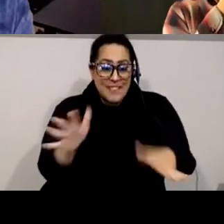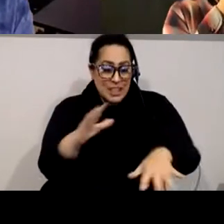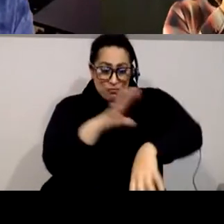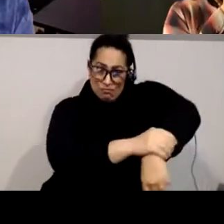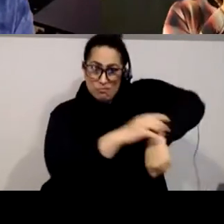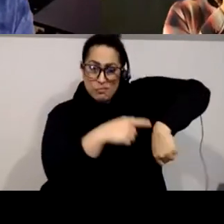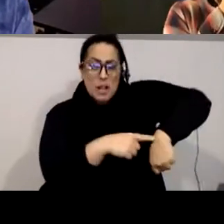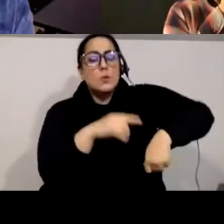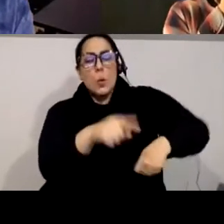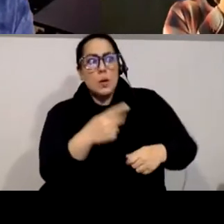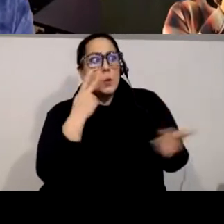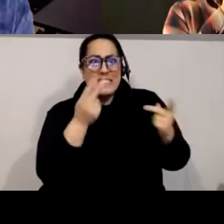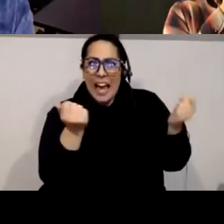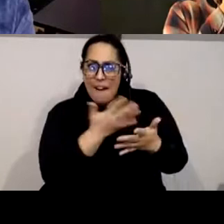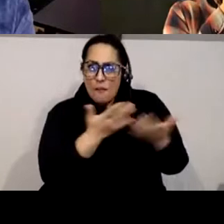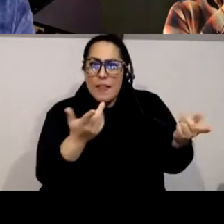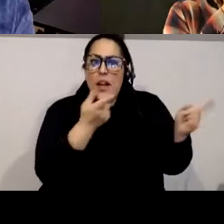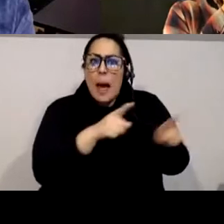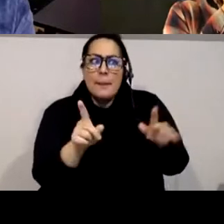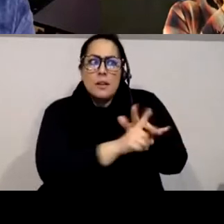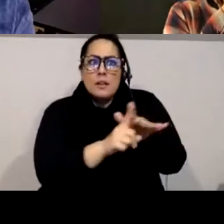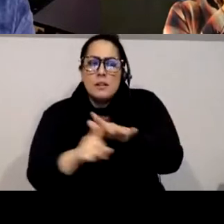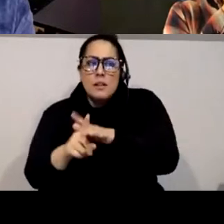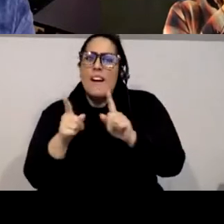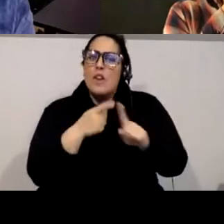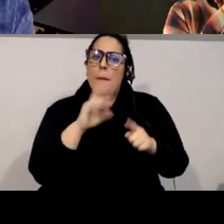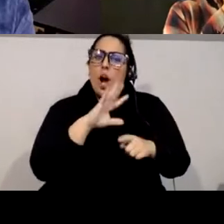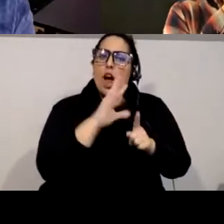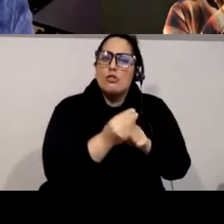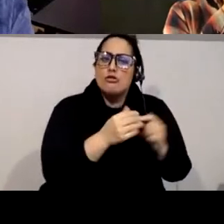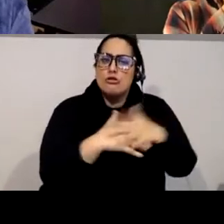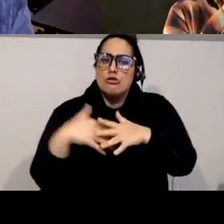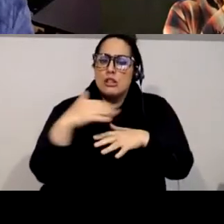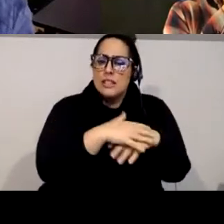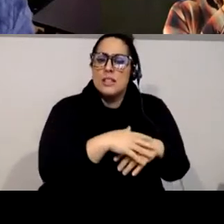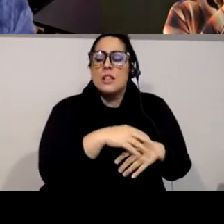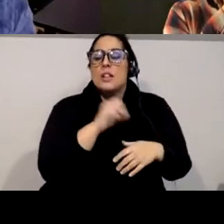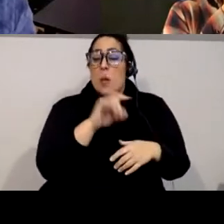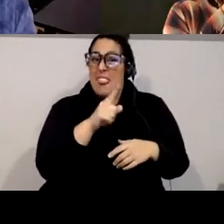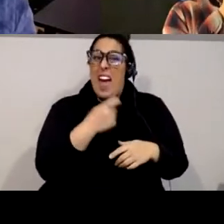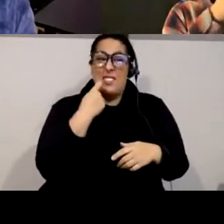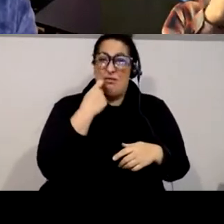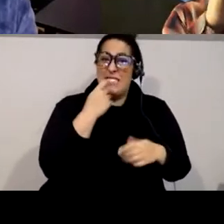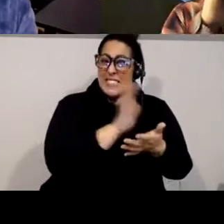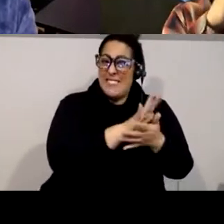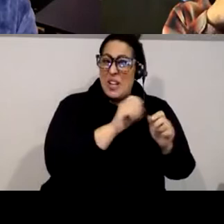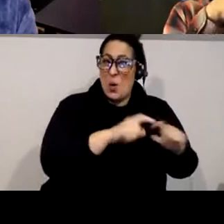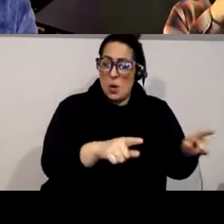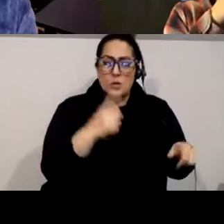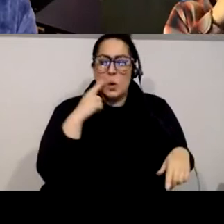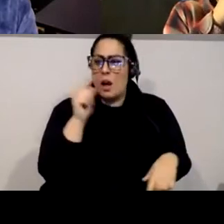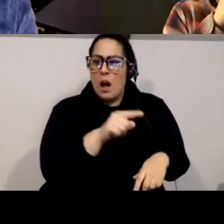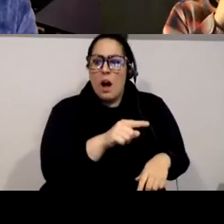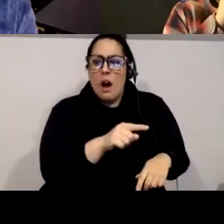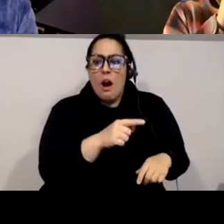and this video is recent it came out uh not that long ago um it really triggered me when i saw it because like very superficially